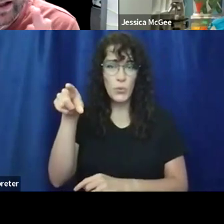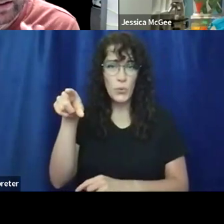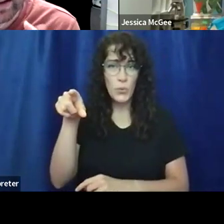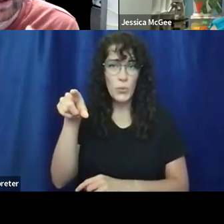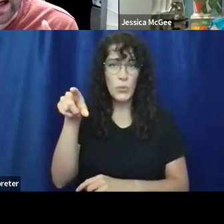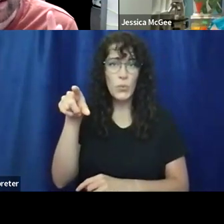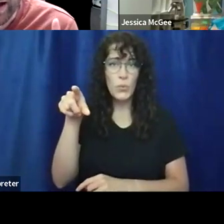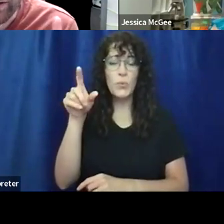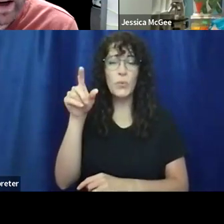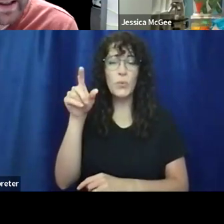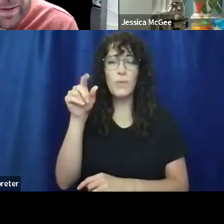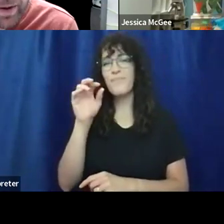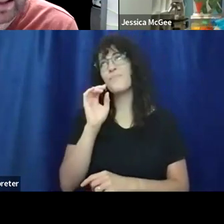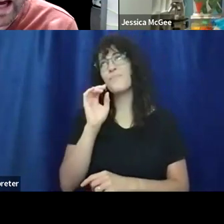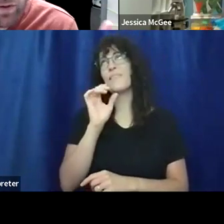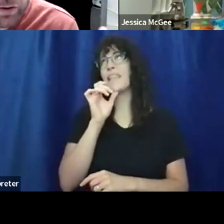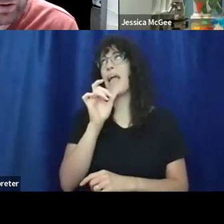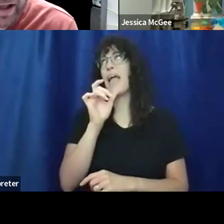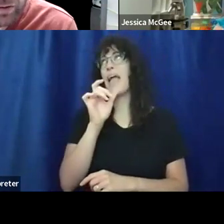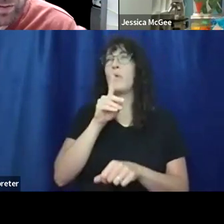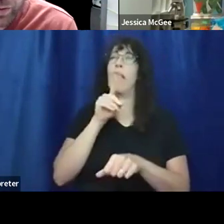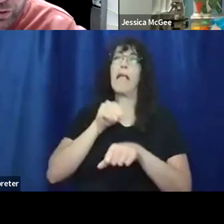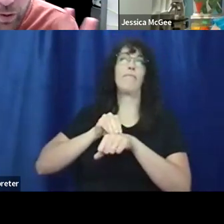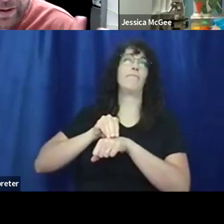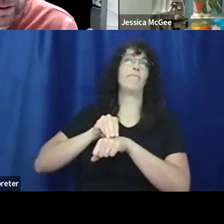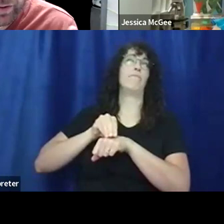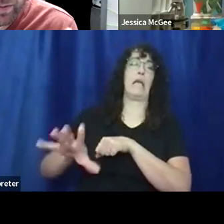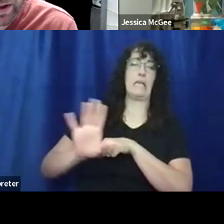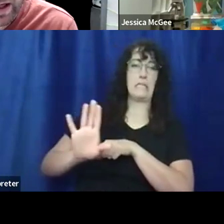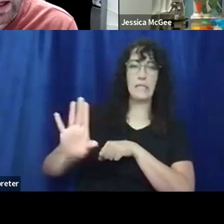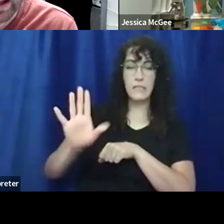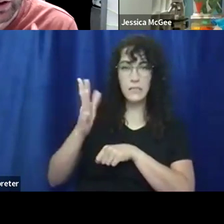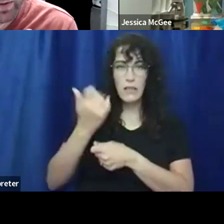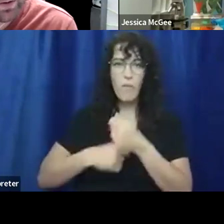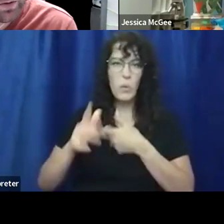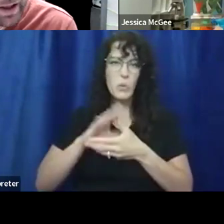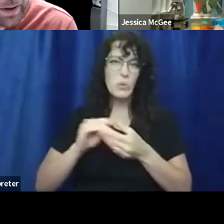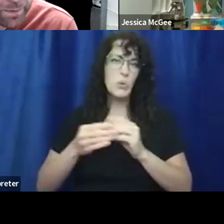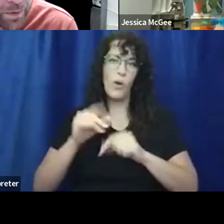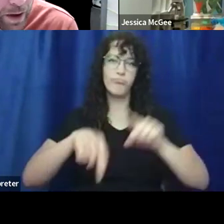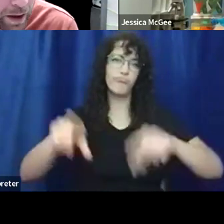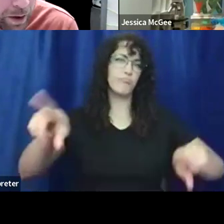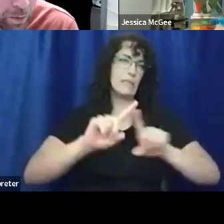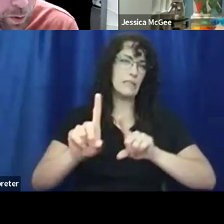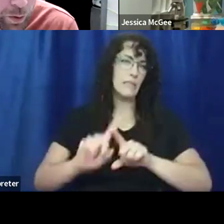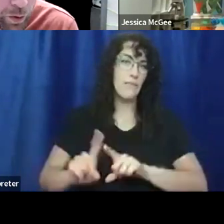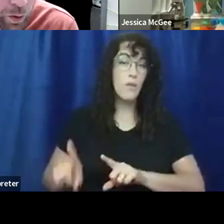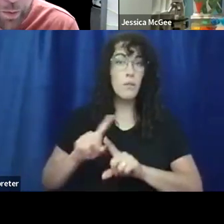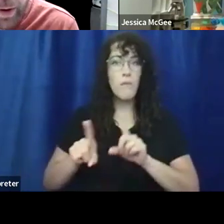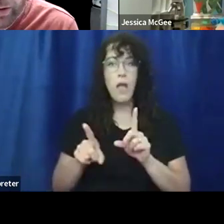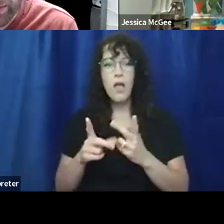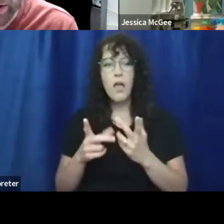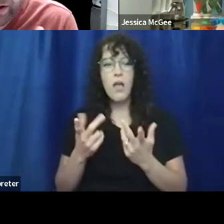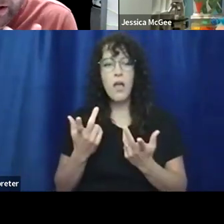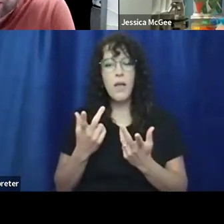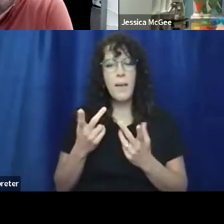is, is not necessarily advice because I think everyone's kind of story is different, but in terms of like, um, you